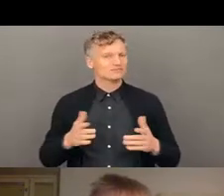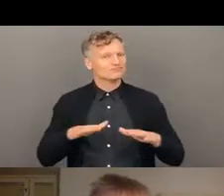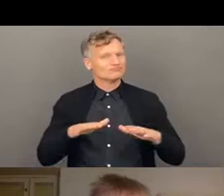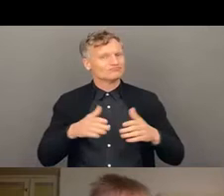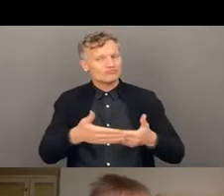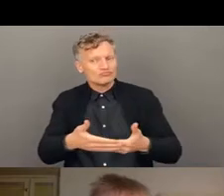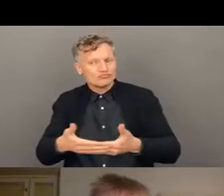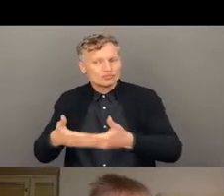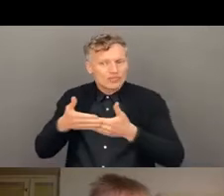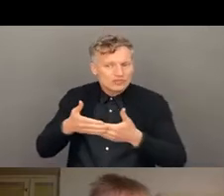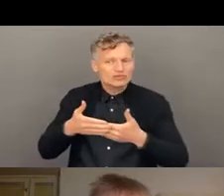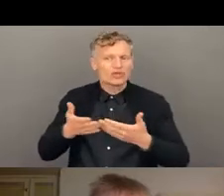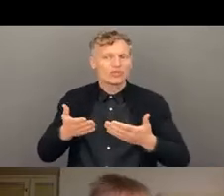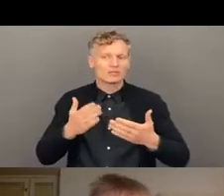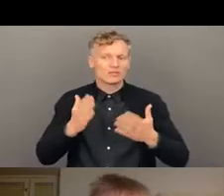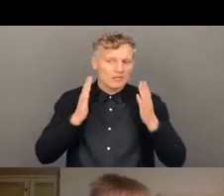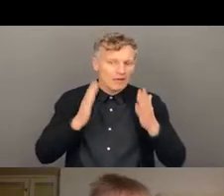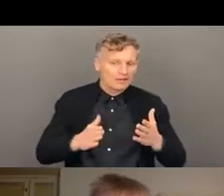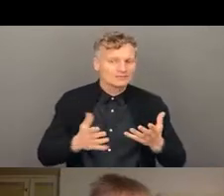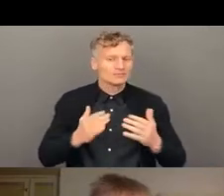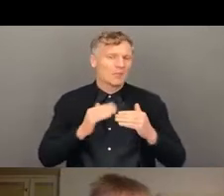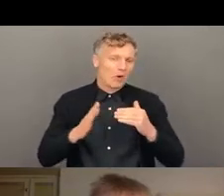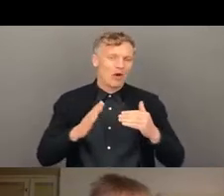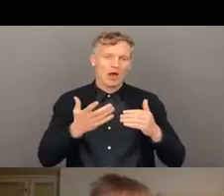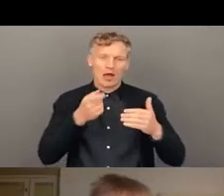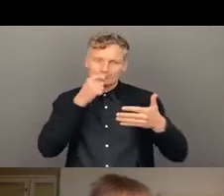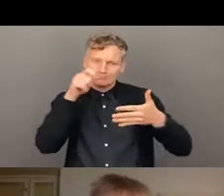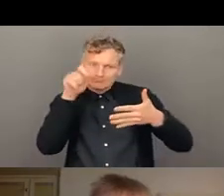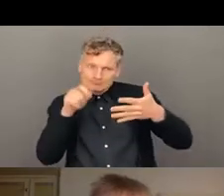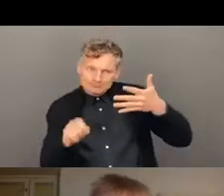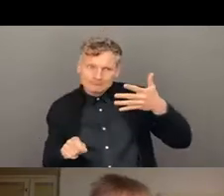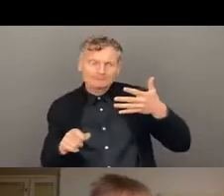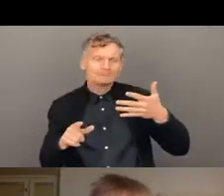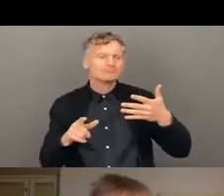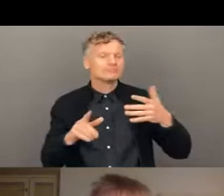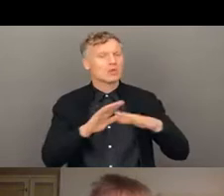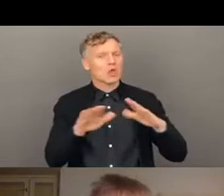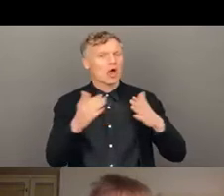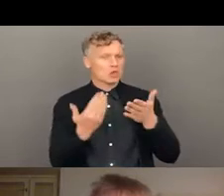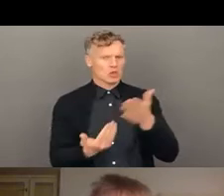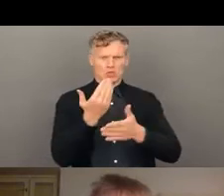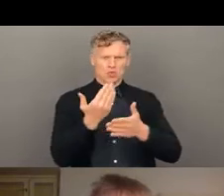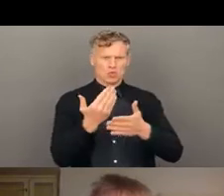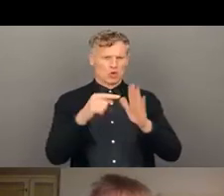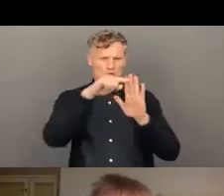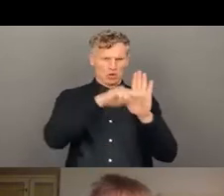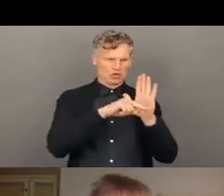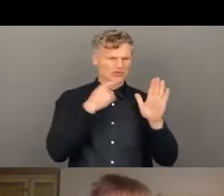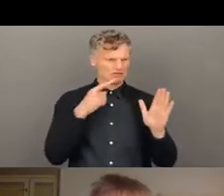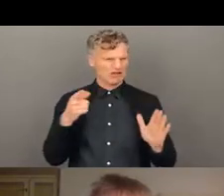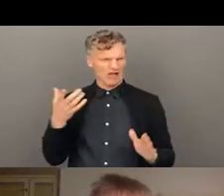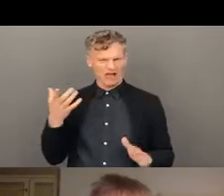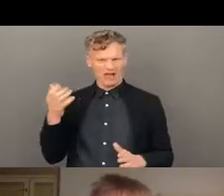that might kind of confuse people. Because they will be like, yes, we have PSH,